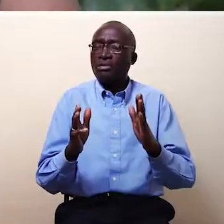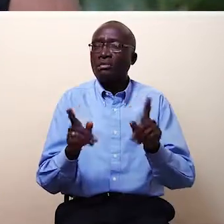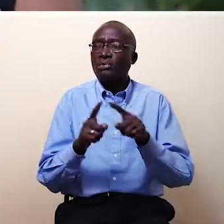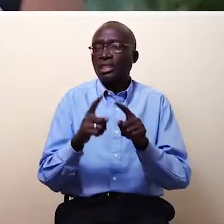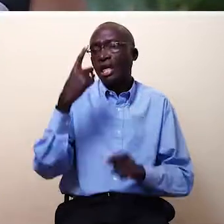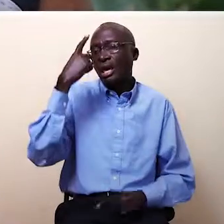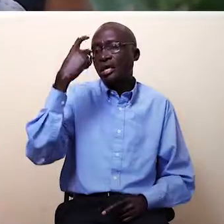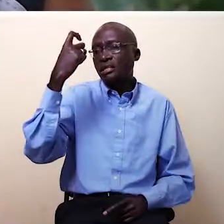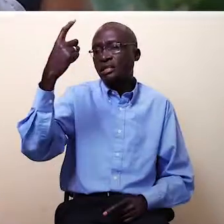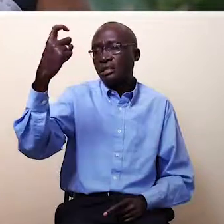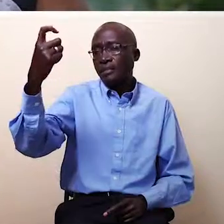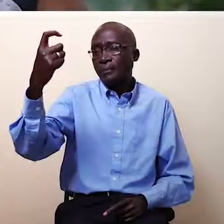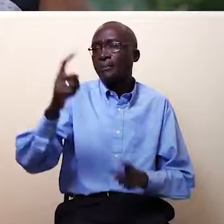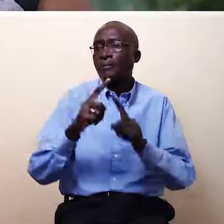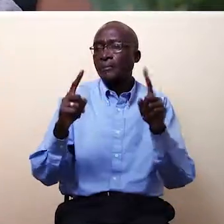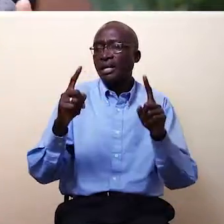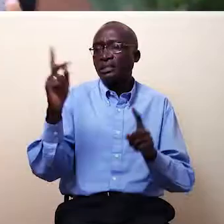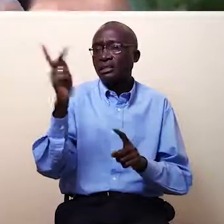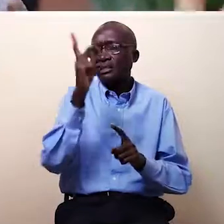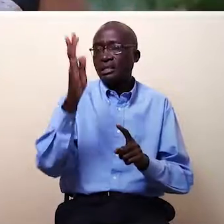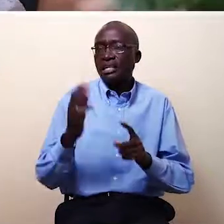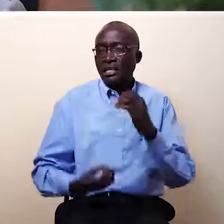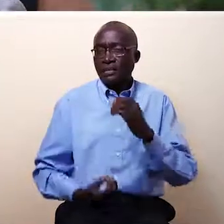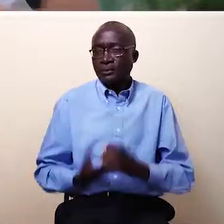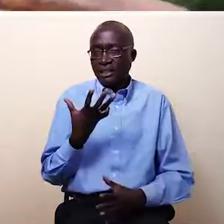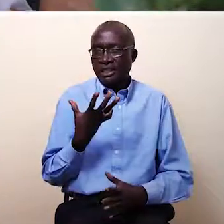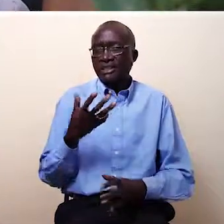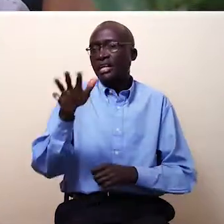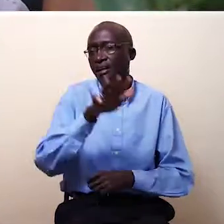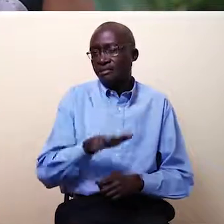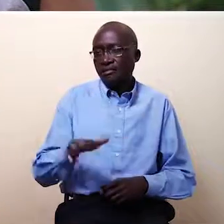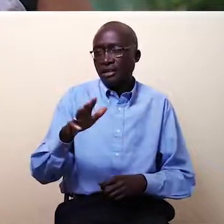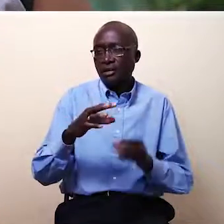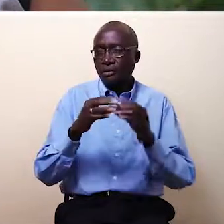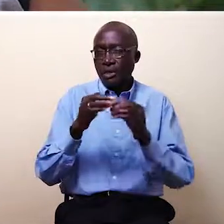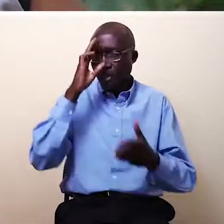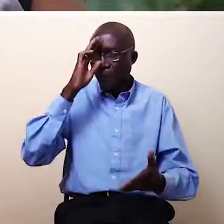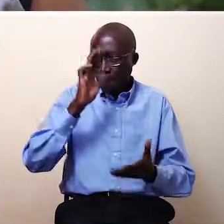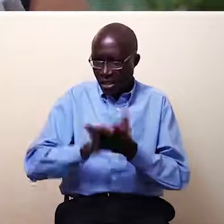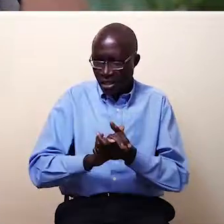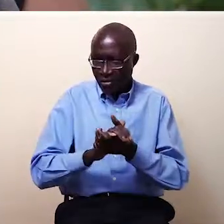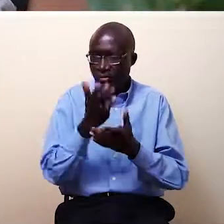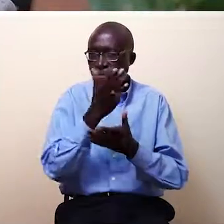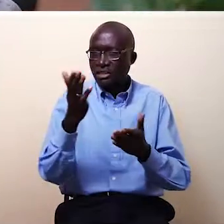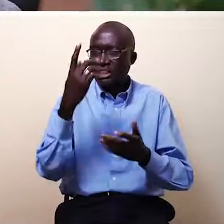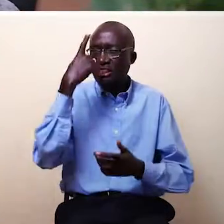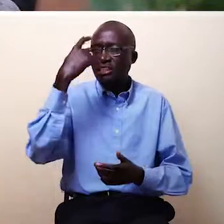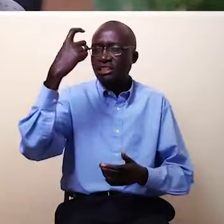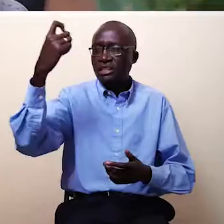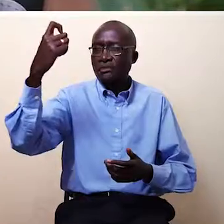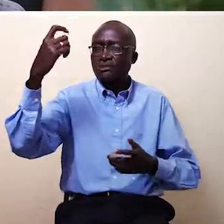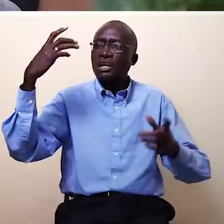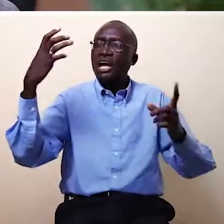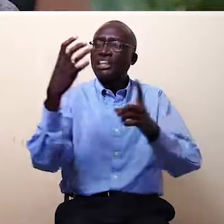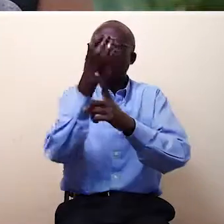born with a dream, but the Kenyan spirit, the Kenyan environment makes you believe that with this dream, I can